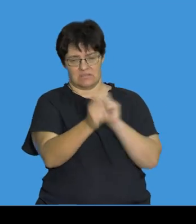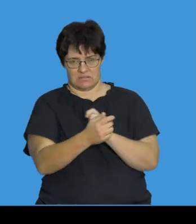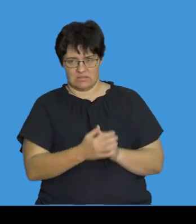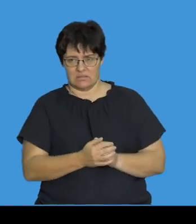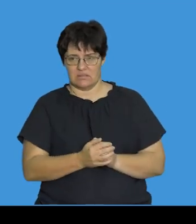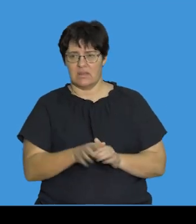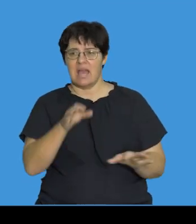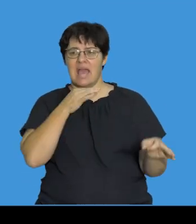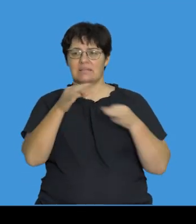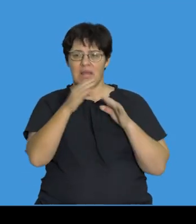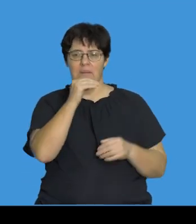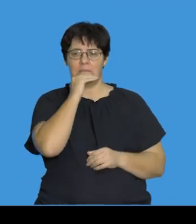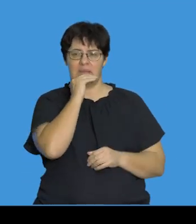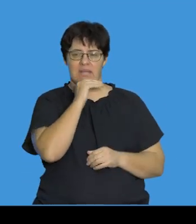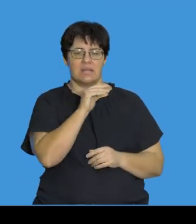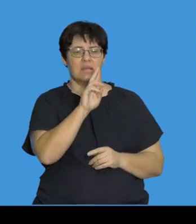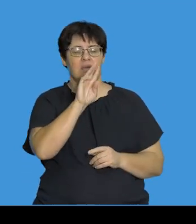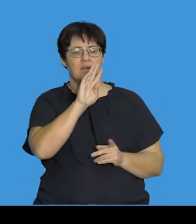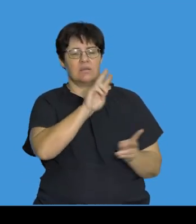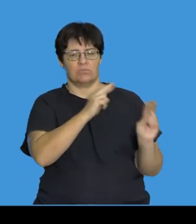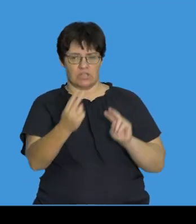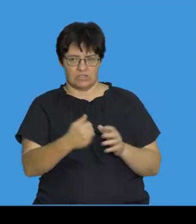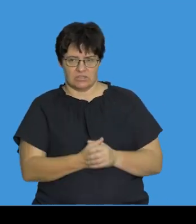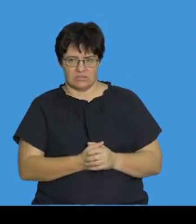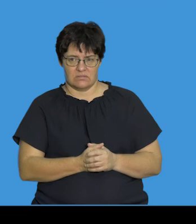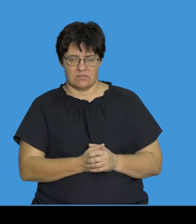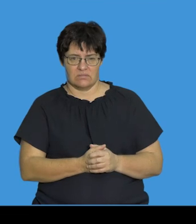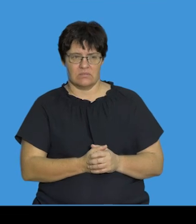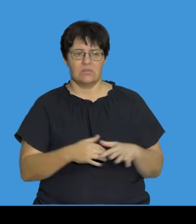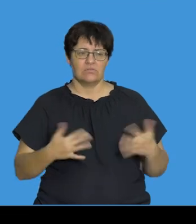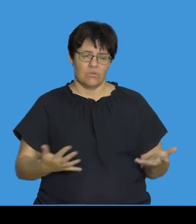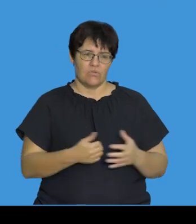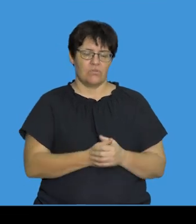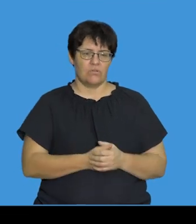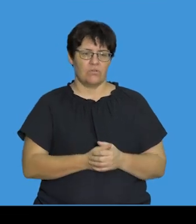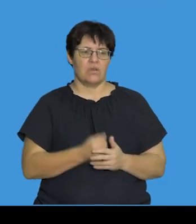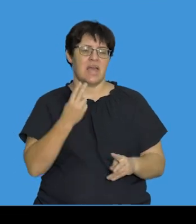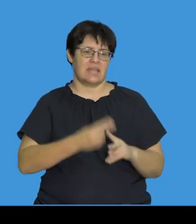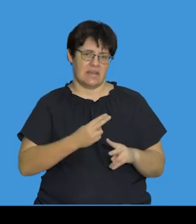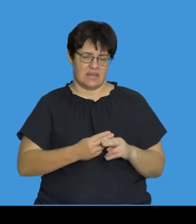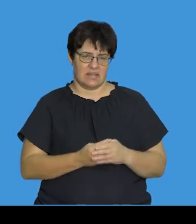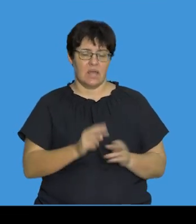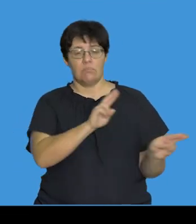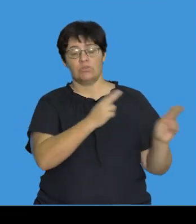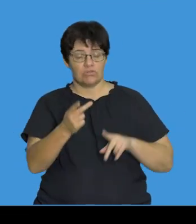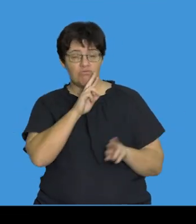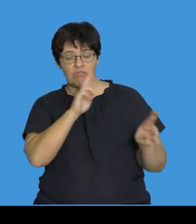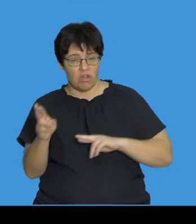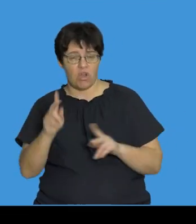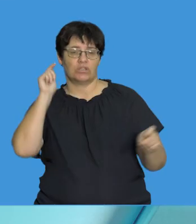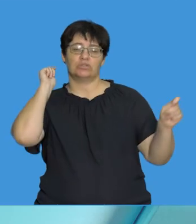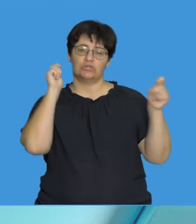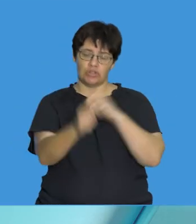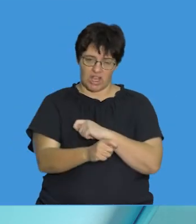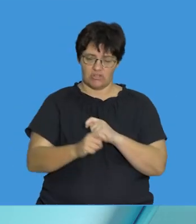of a mutation. Explain what is meant by the term mutation. So guys, again, a mutation